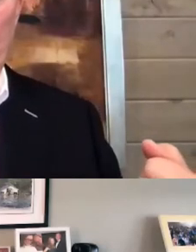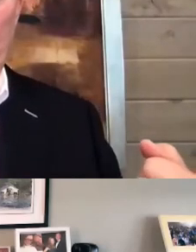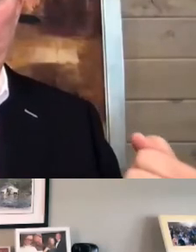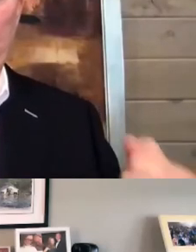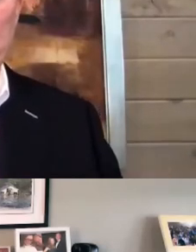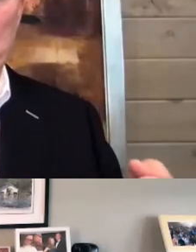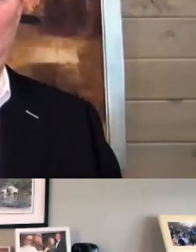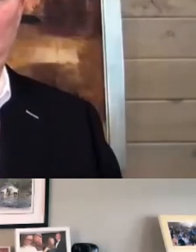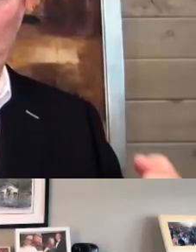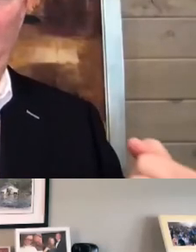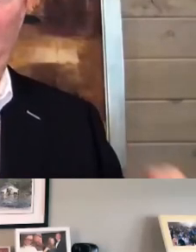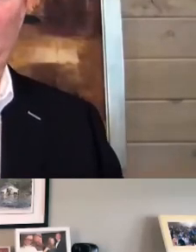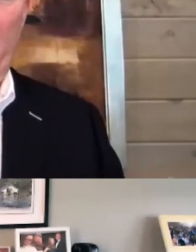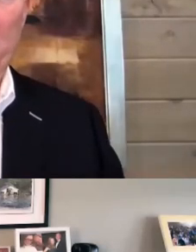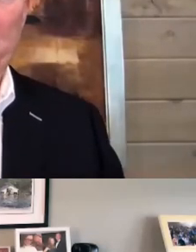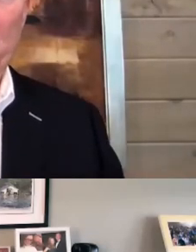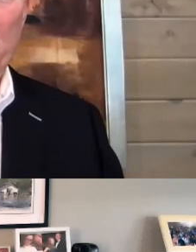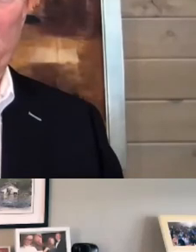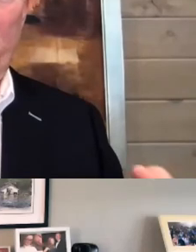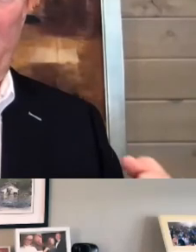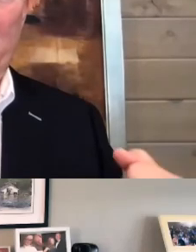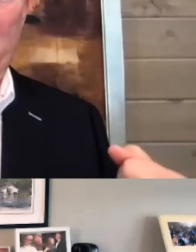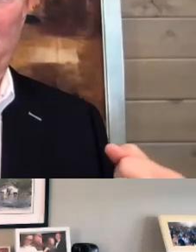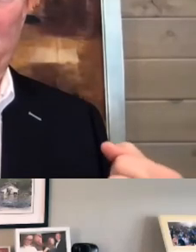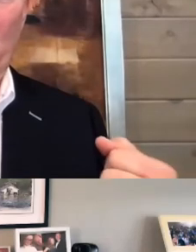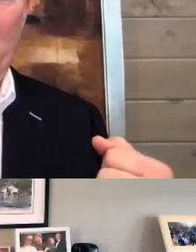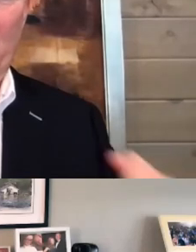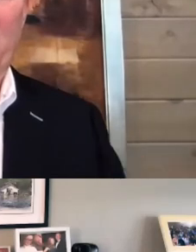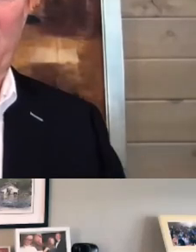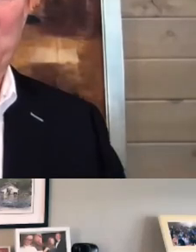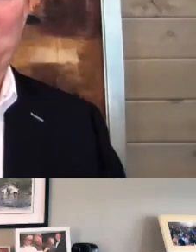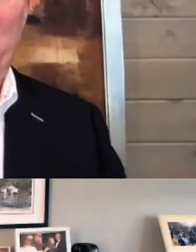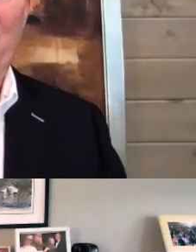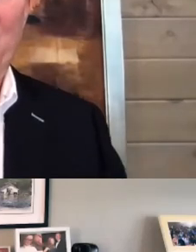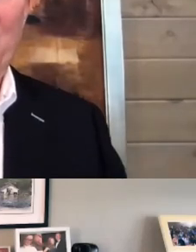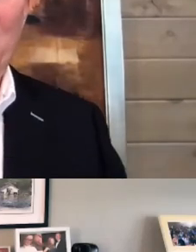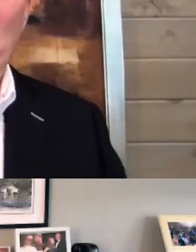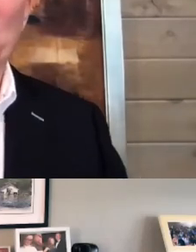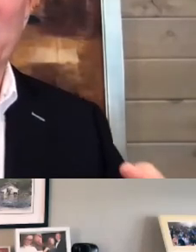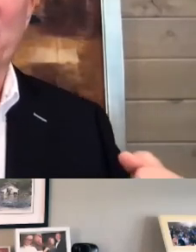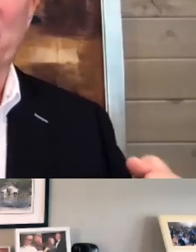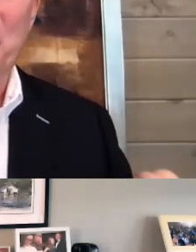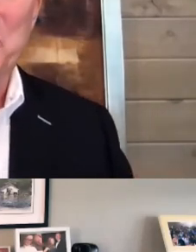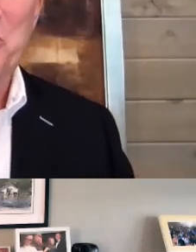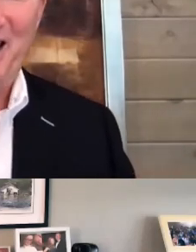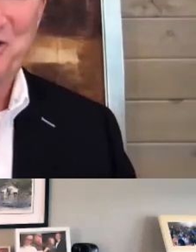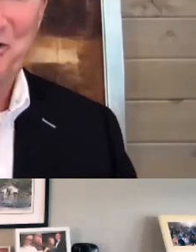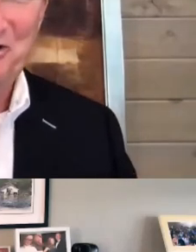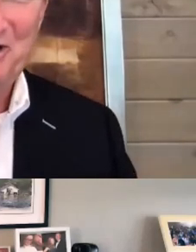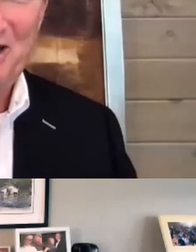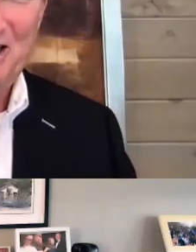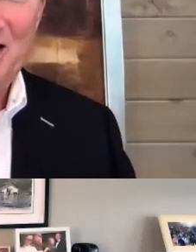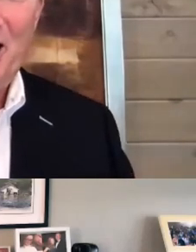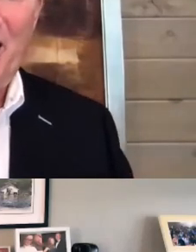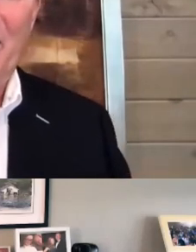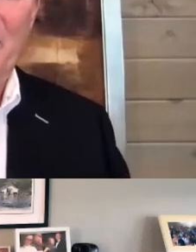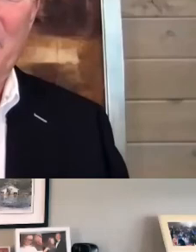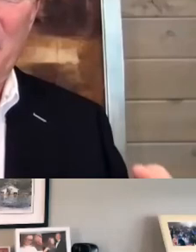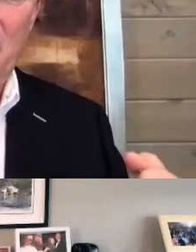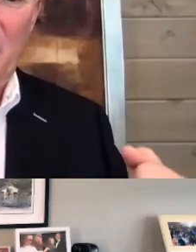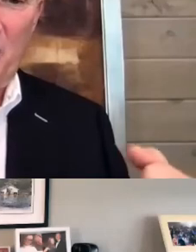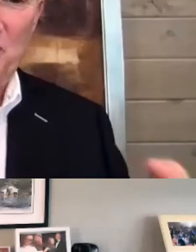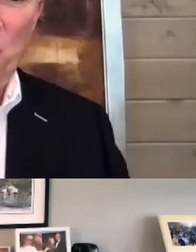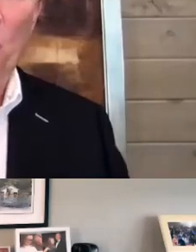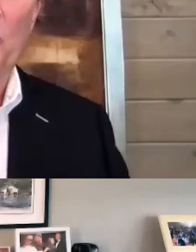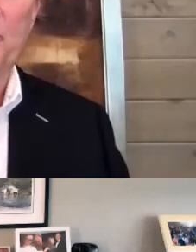And it doesn't mean that you have every answer. In fact, in nearly every case, you have only a few answers. And I